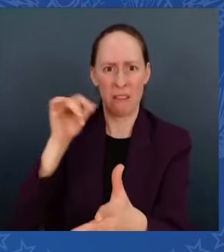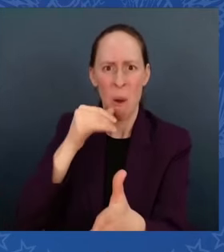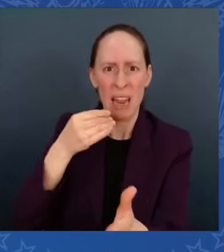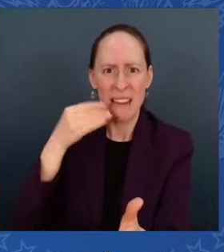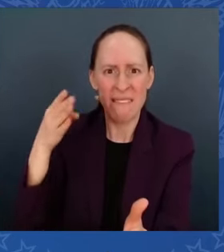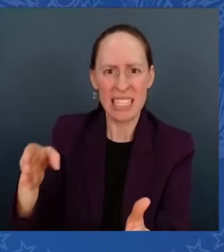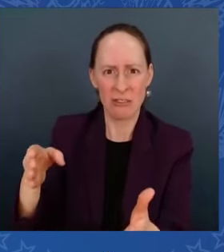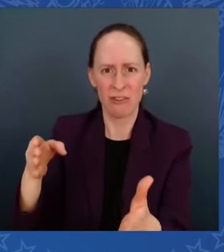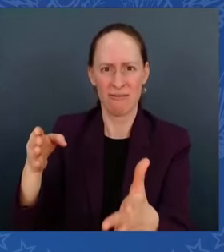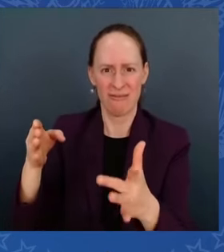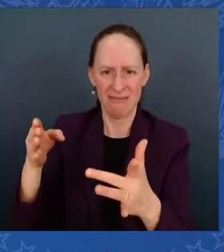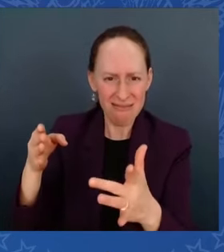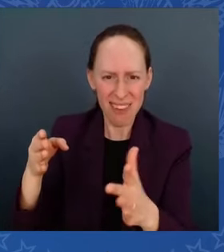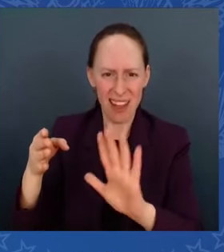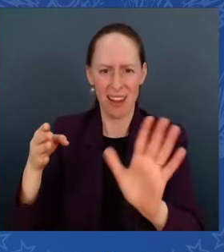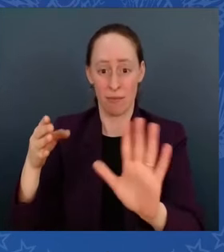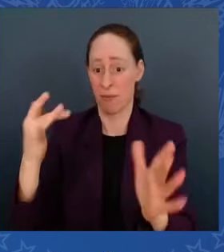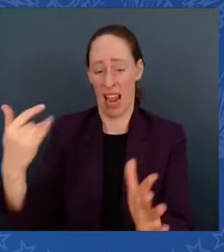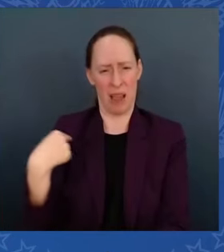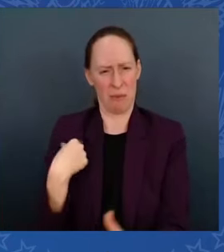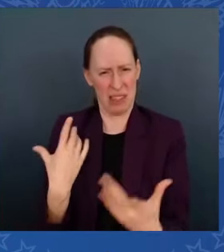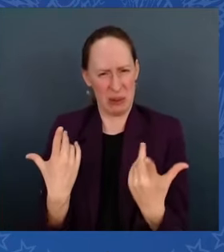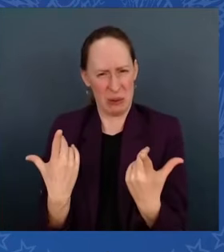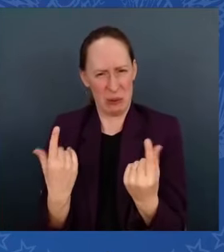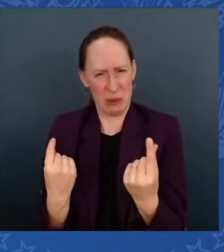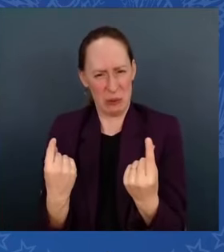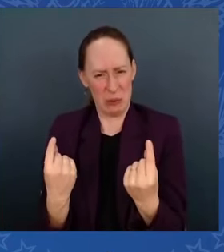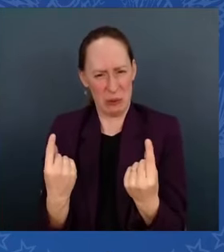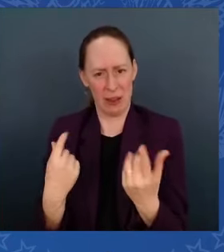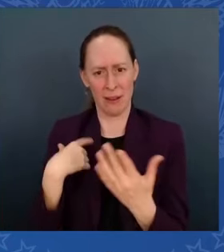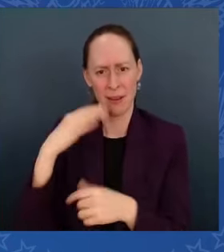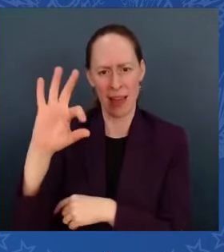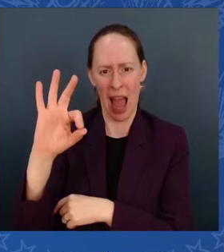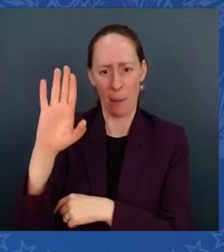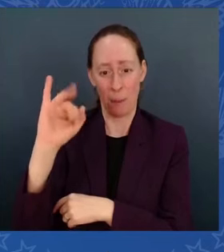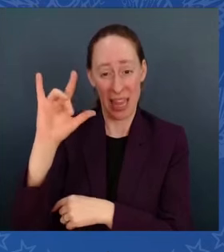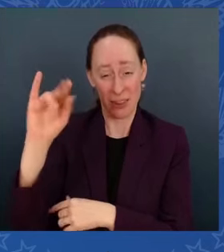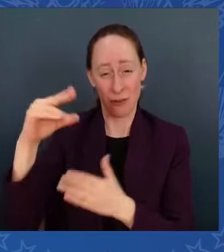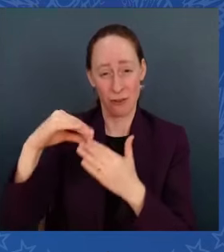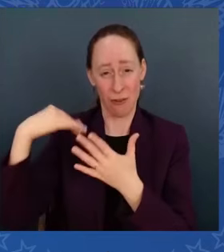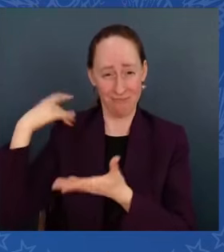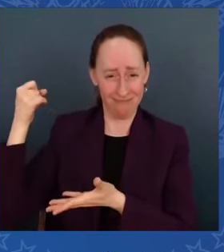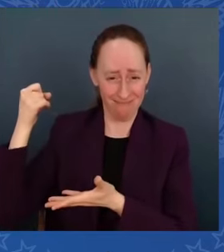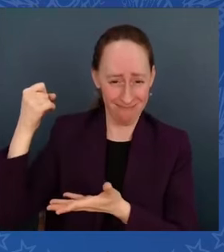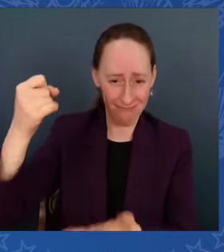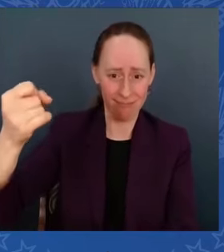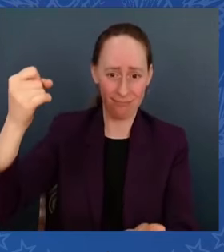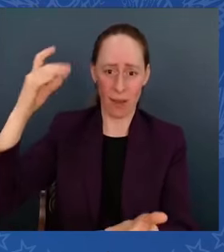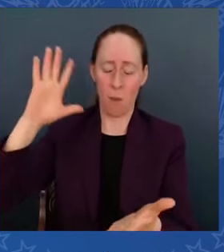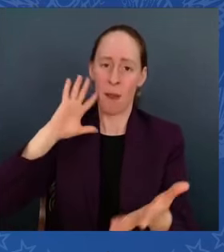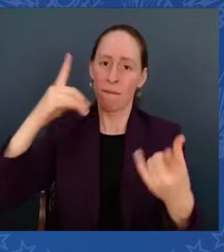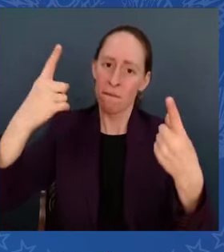billion more than ever in the history of America to finally get rid of PFAS chemicals now.